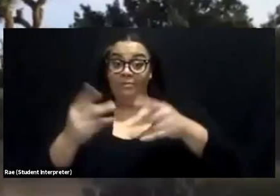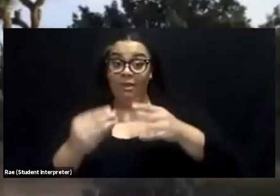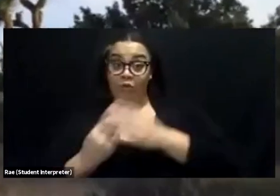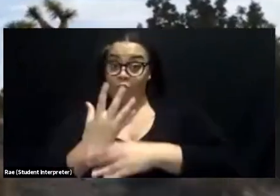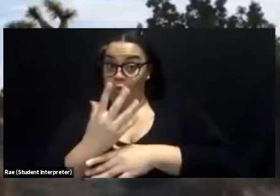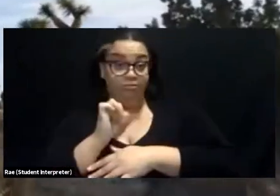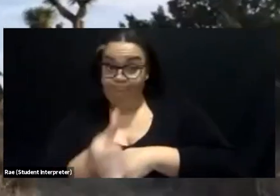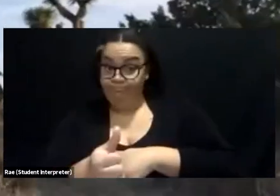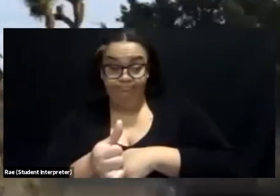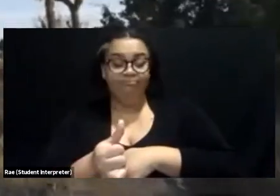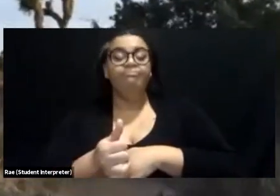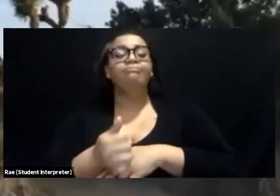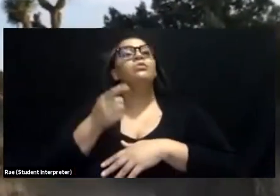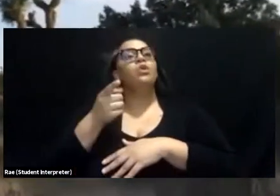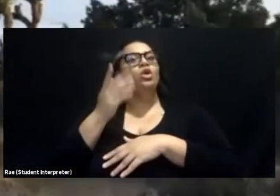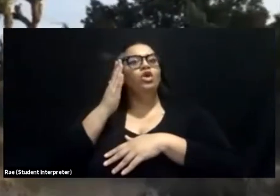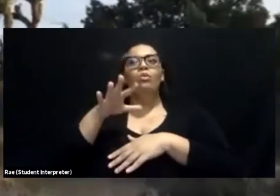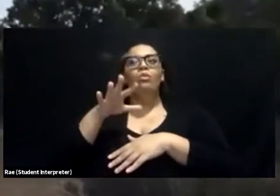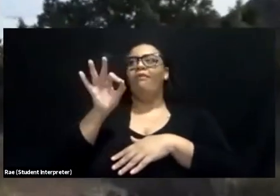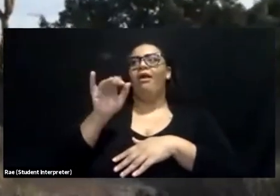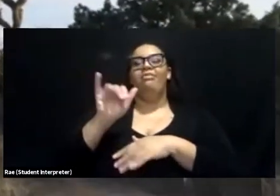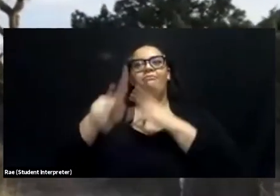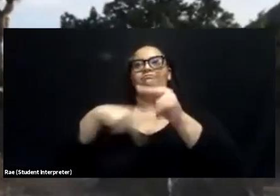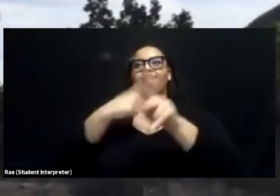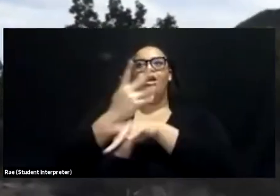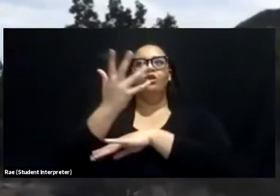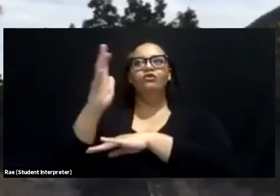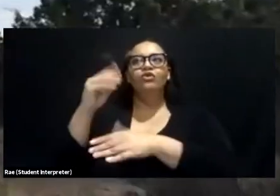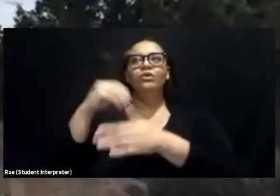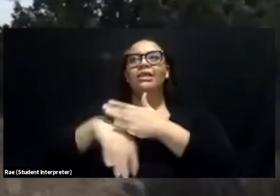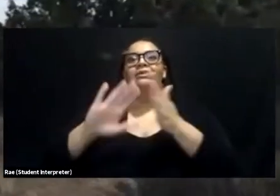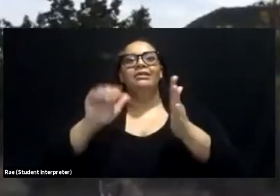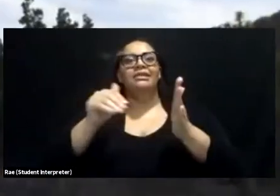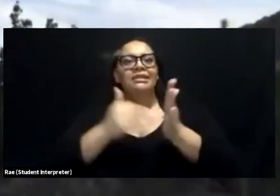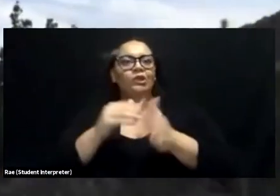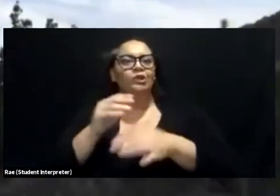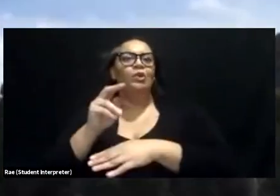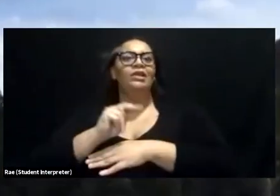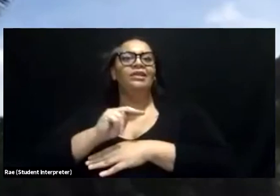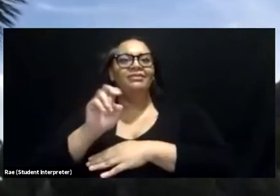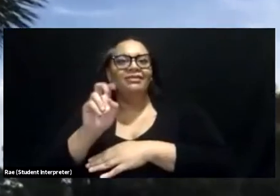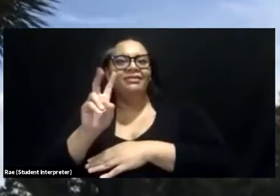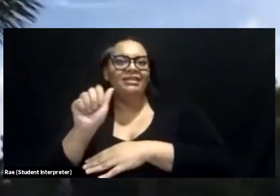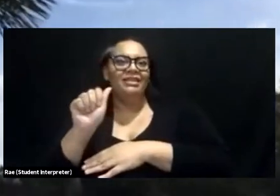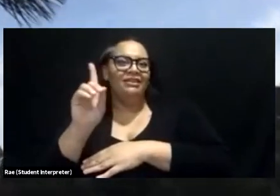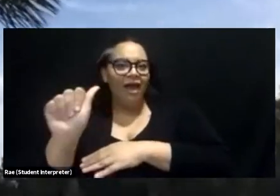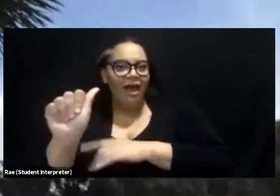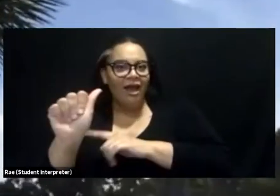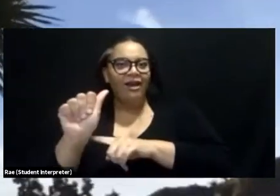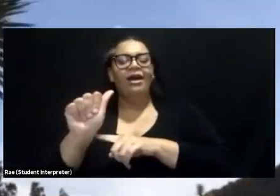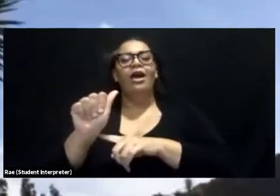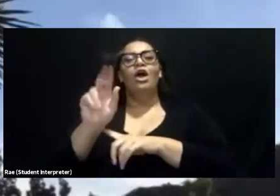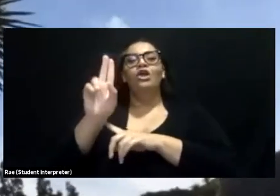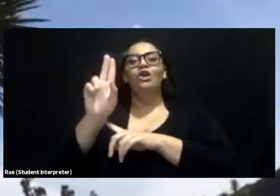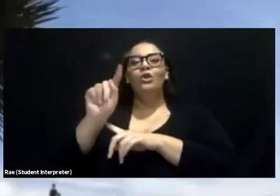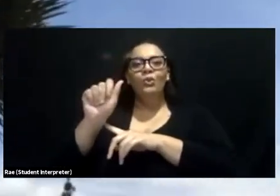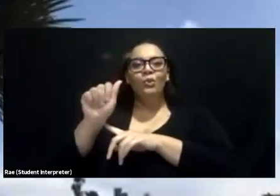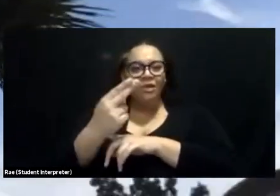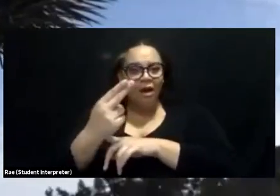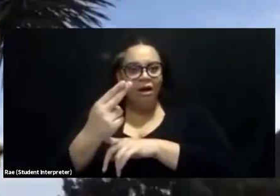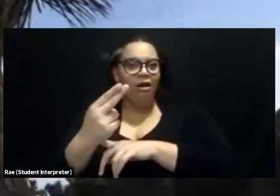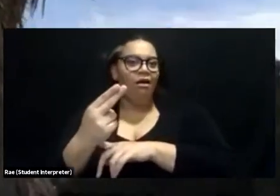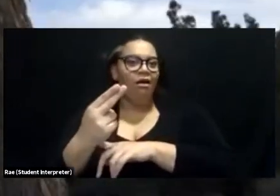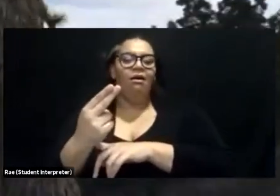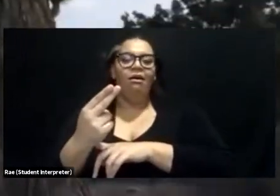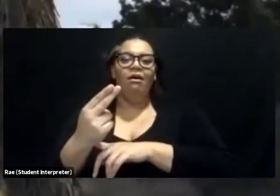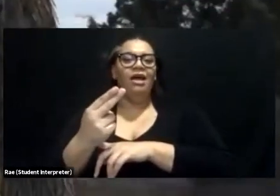find Joshua trees up through central Nevada Utah. They are